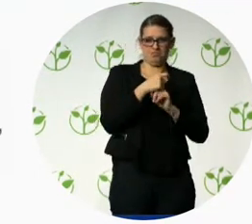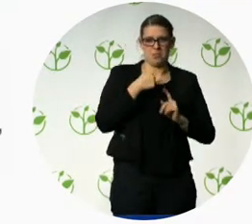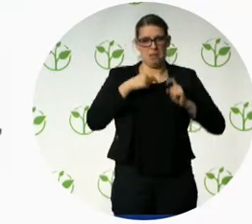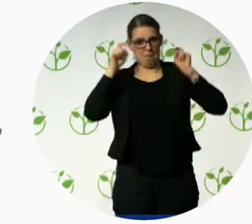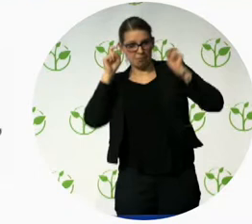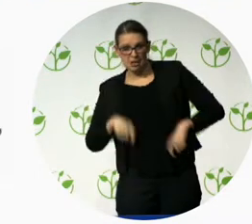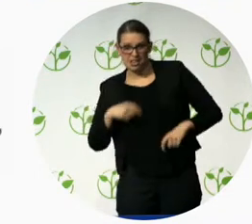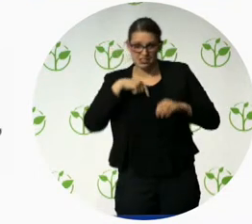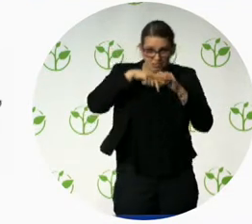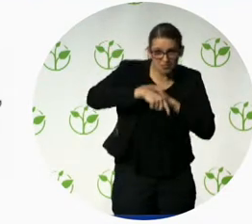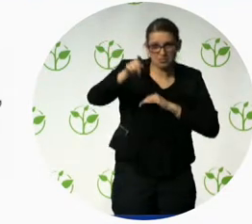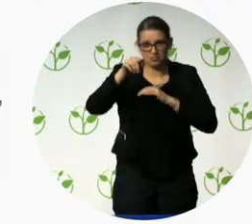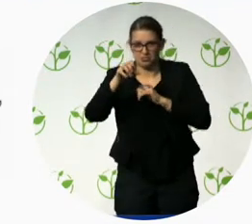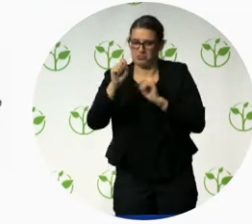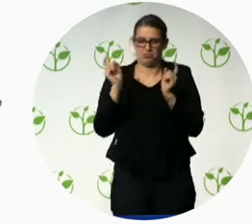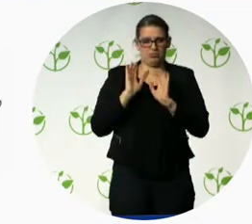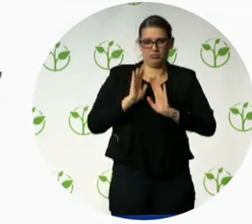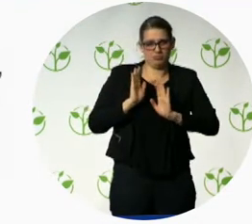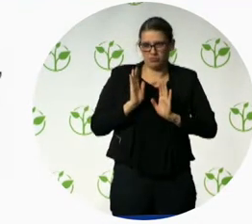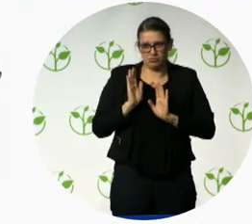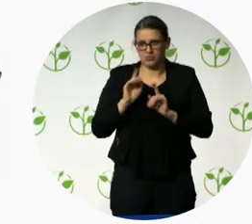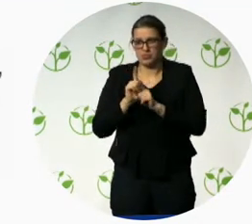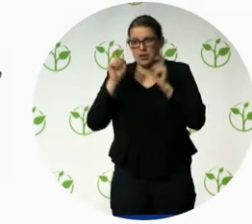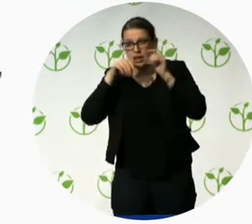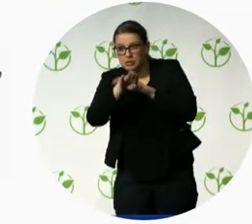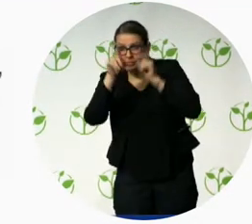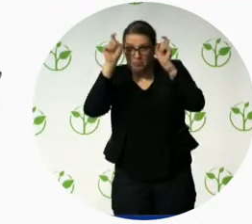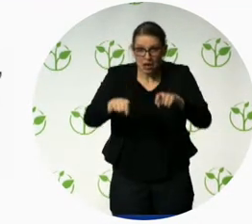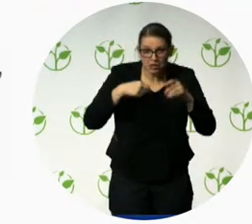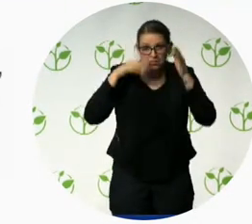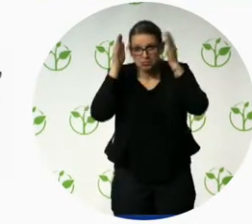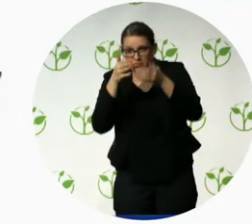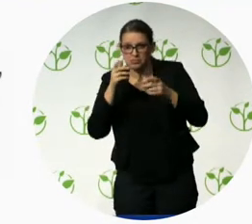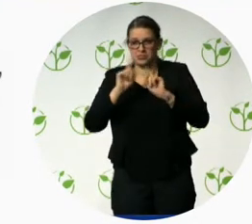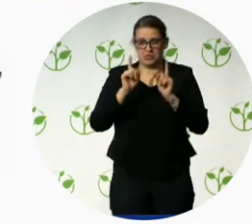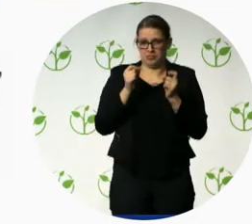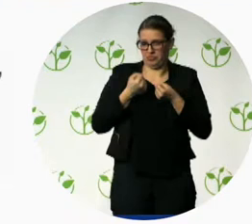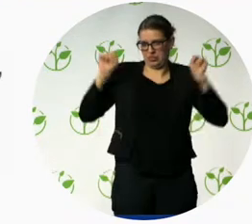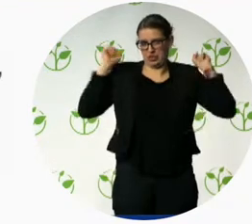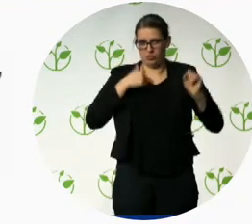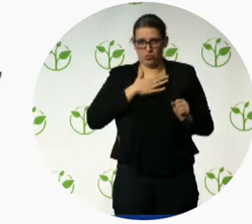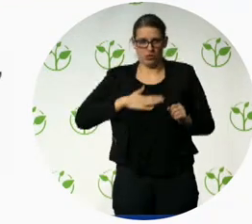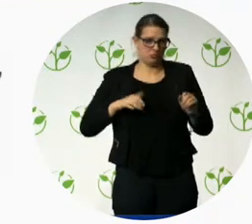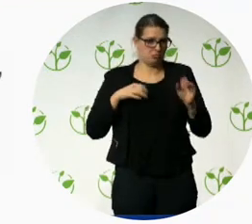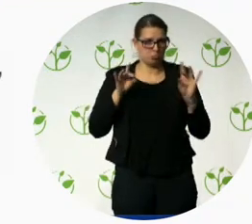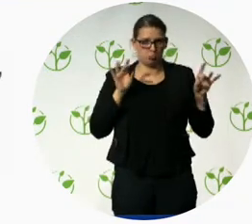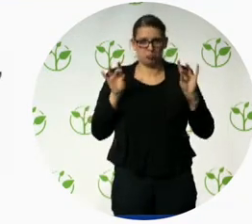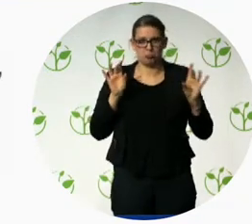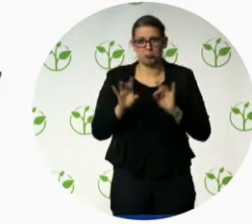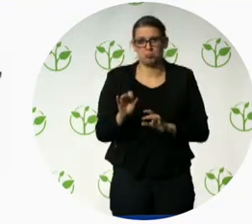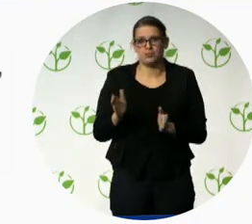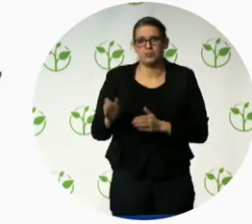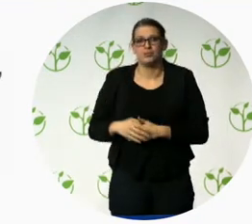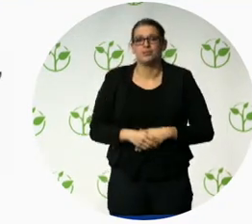We should all know this. Yeah? You know, these are just good design principles, but ones that include. So, accessible